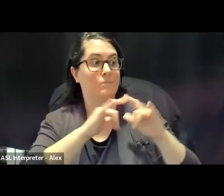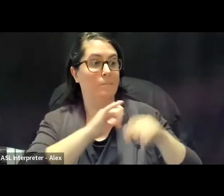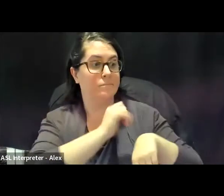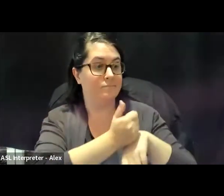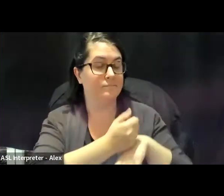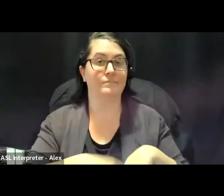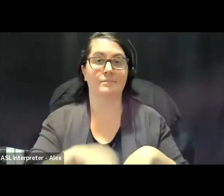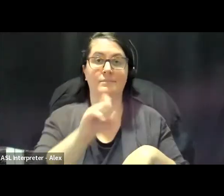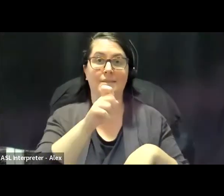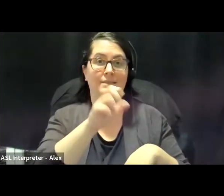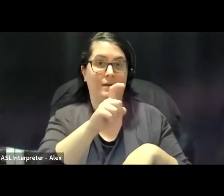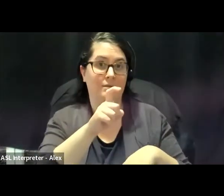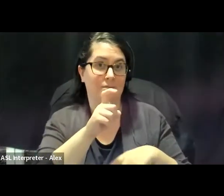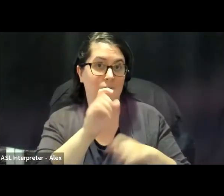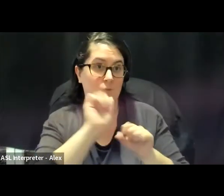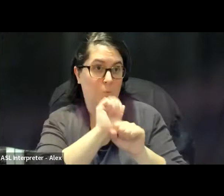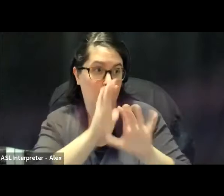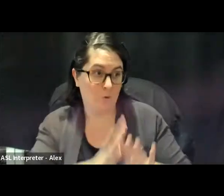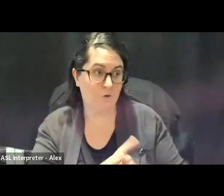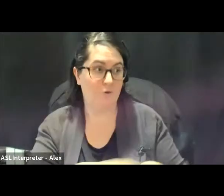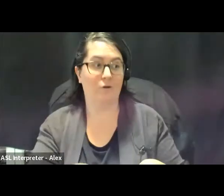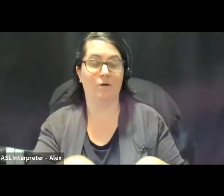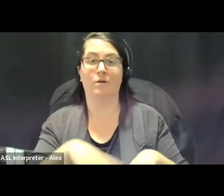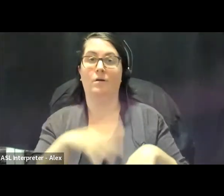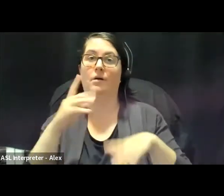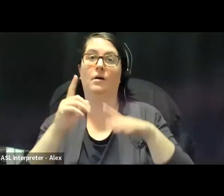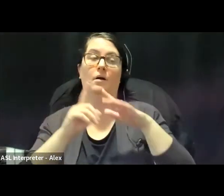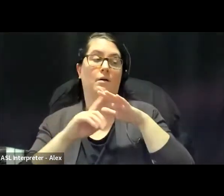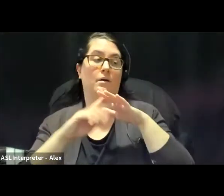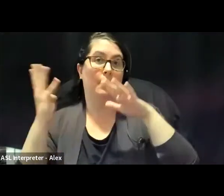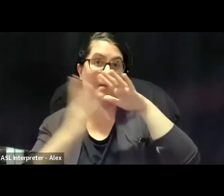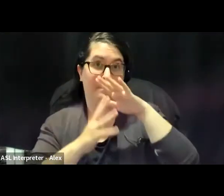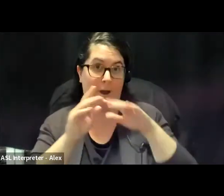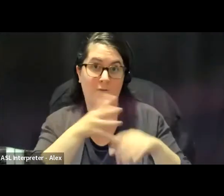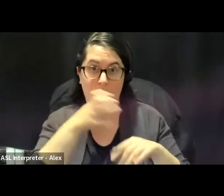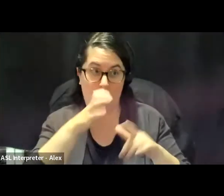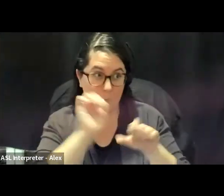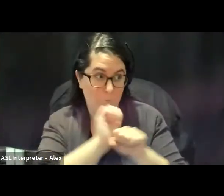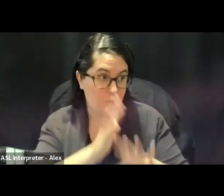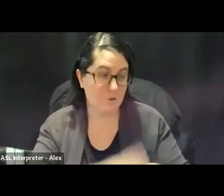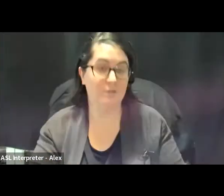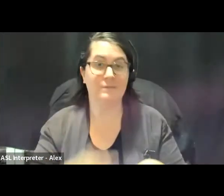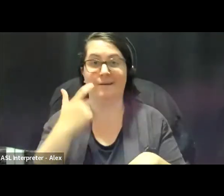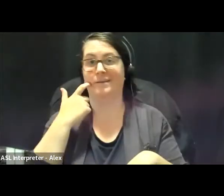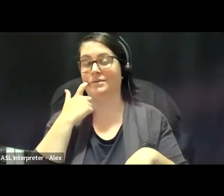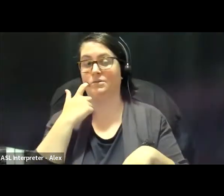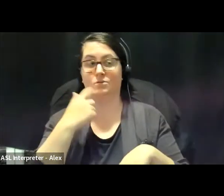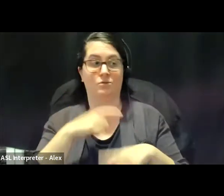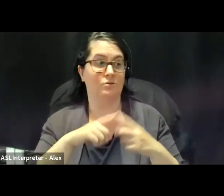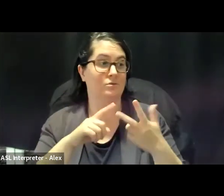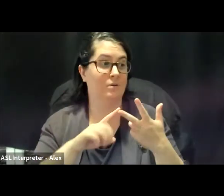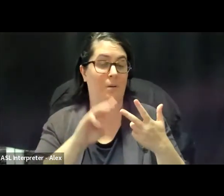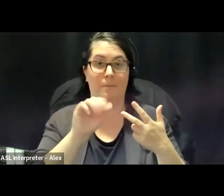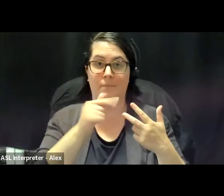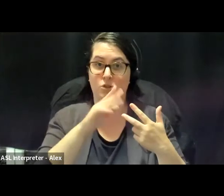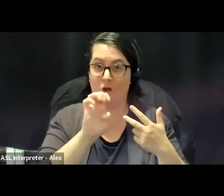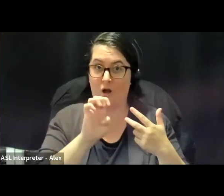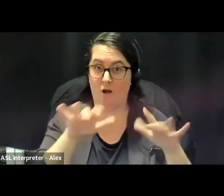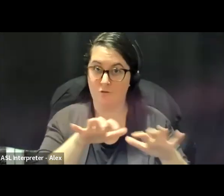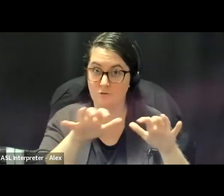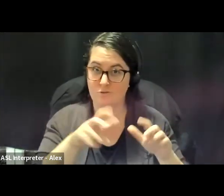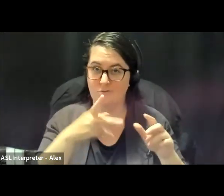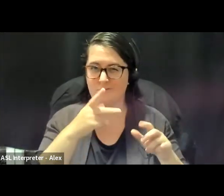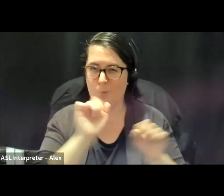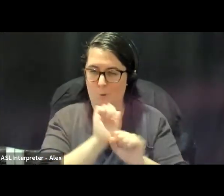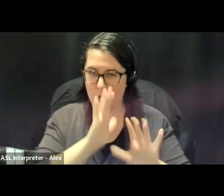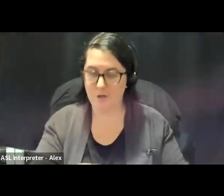sex worker collectives, migrant farm workers, substance users, massage parlor workers, undocumented